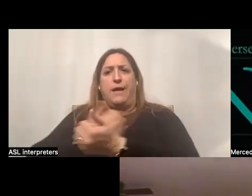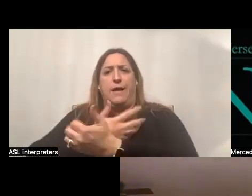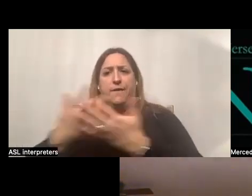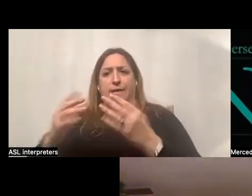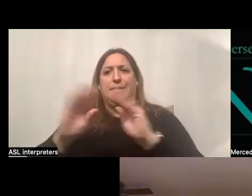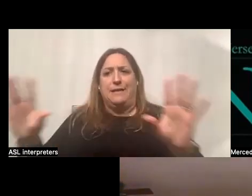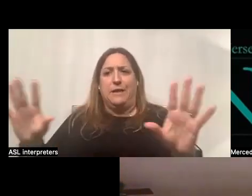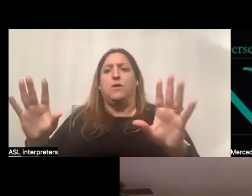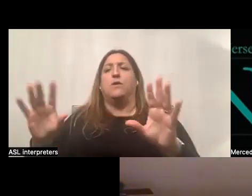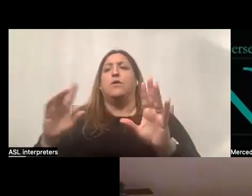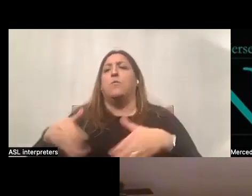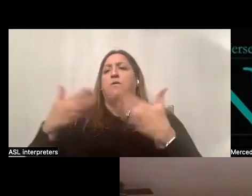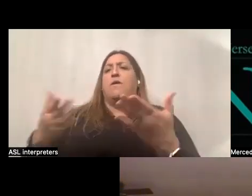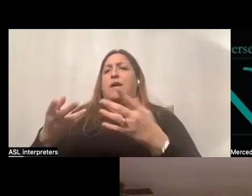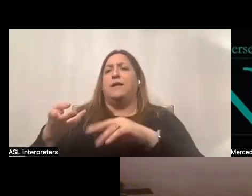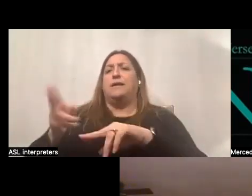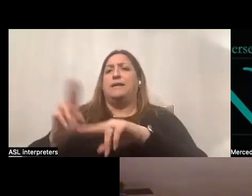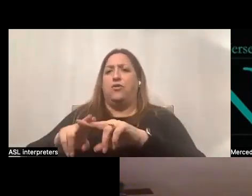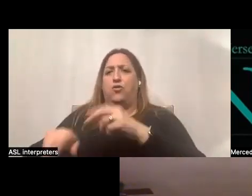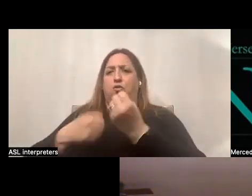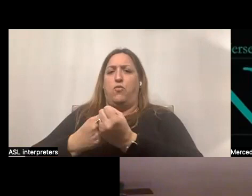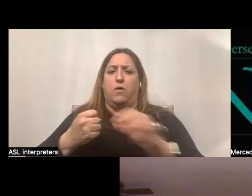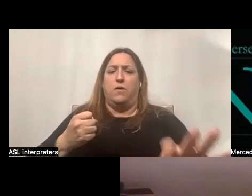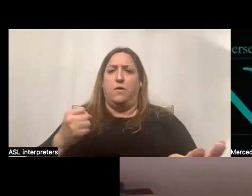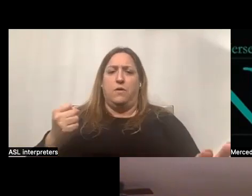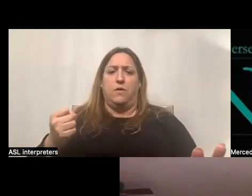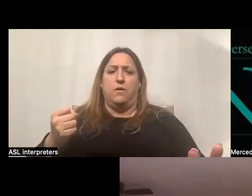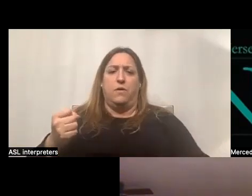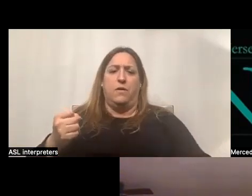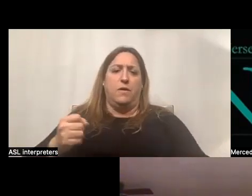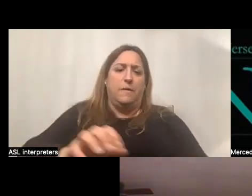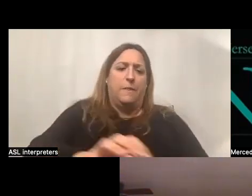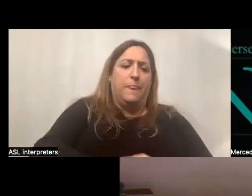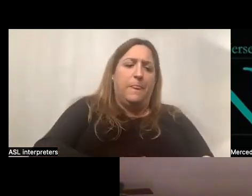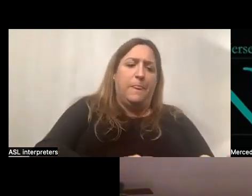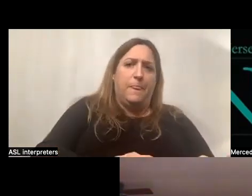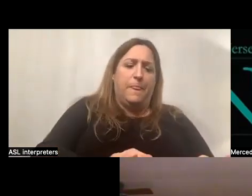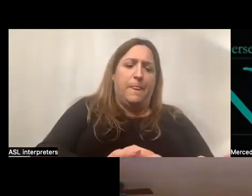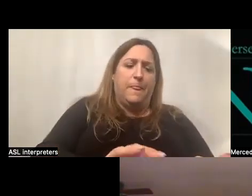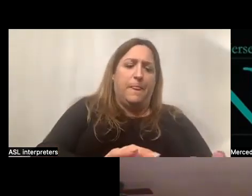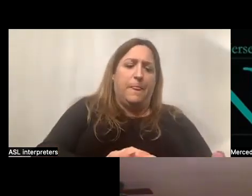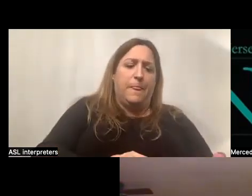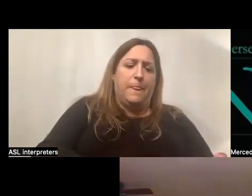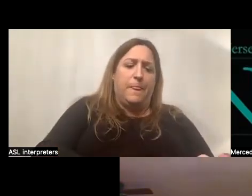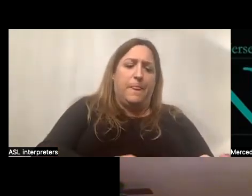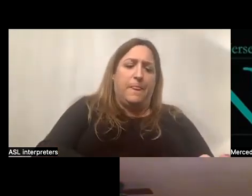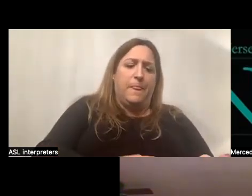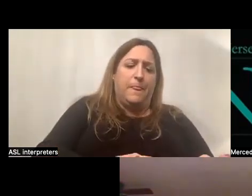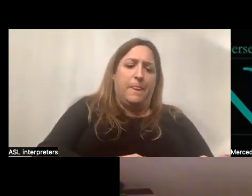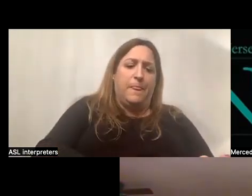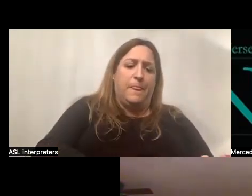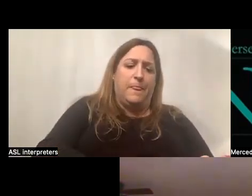and we provide additional support if needed. Uh, a consultant will also complete a quarterly visit every three months.